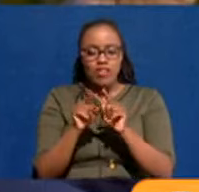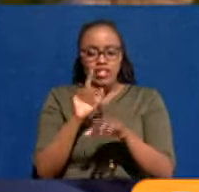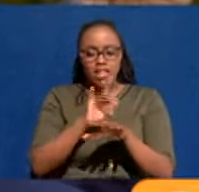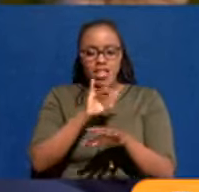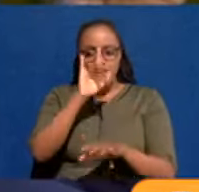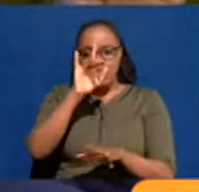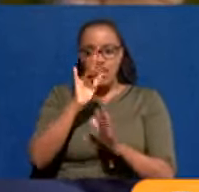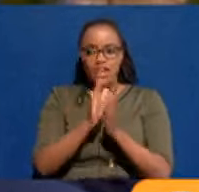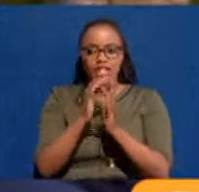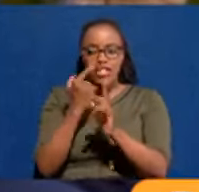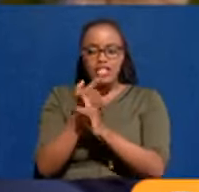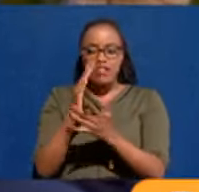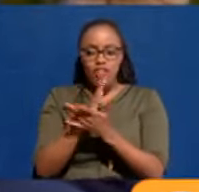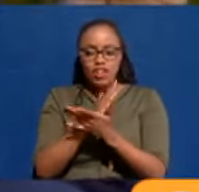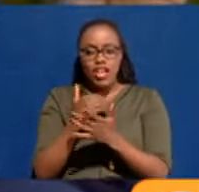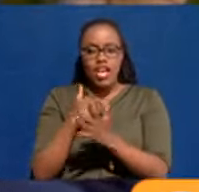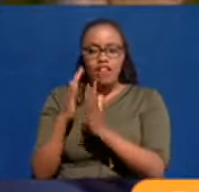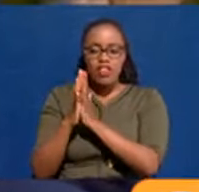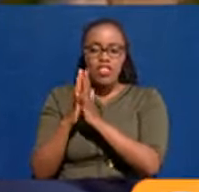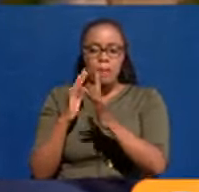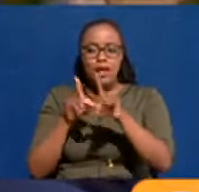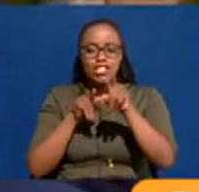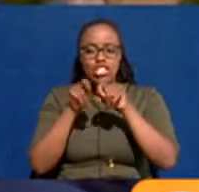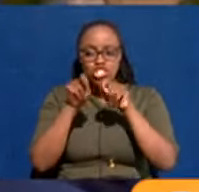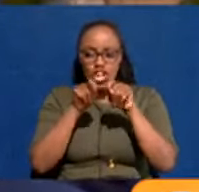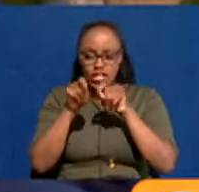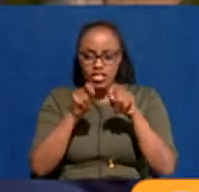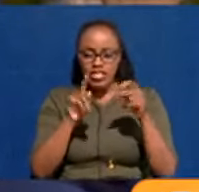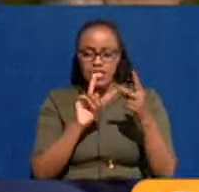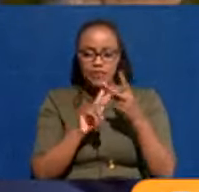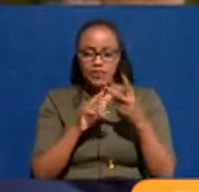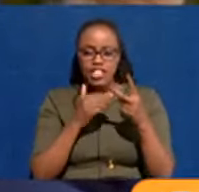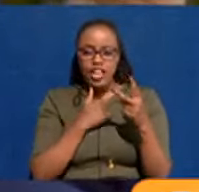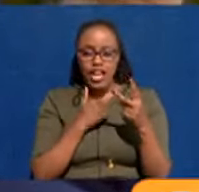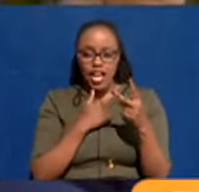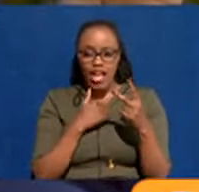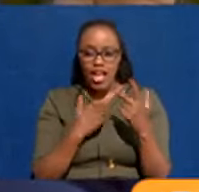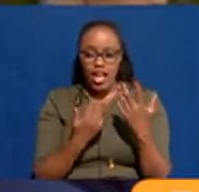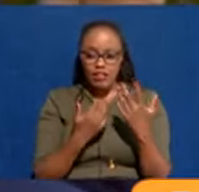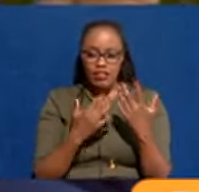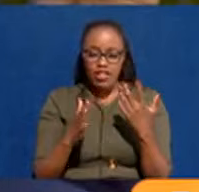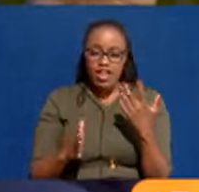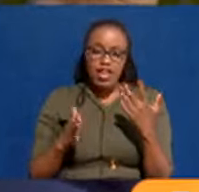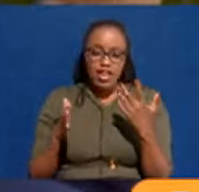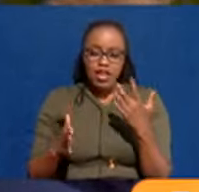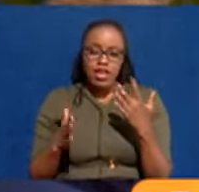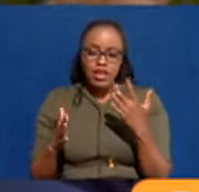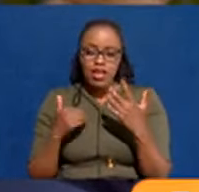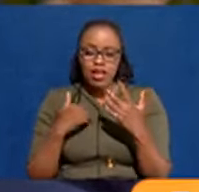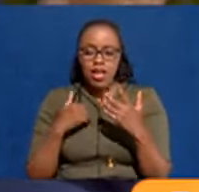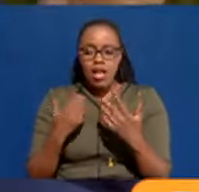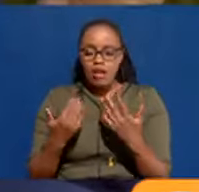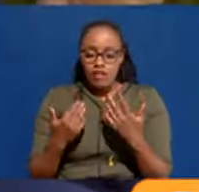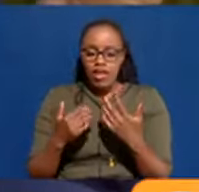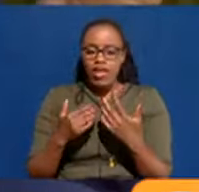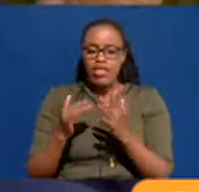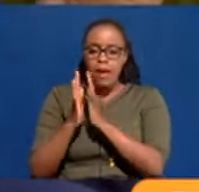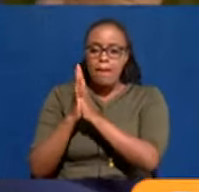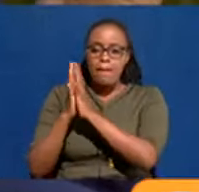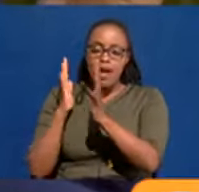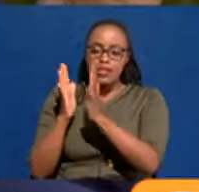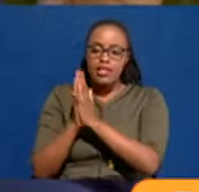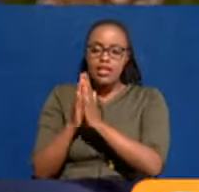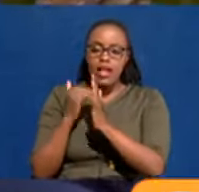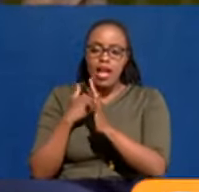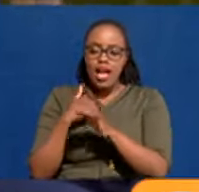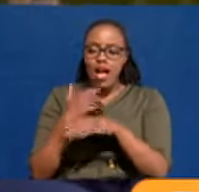different sectors. So you have the bus rapid transit. You have the light rail. You know, you have the shuttles. You have our regulations